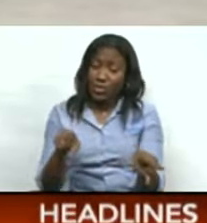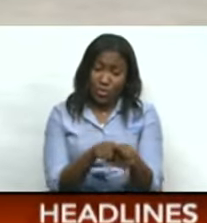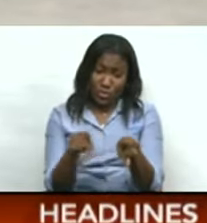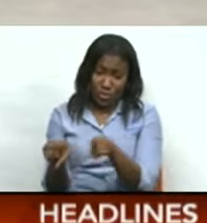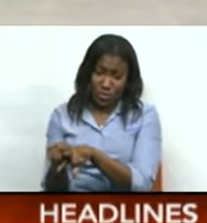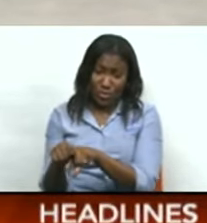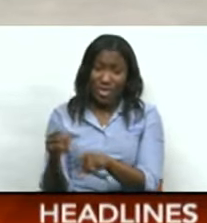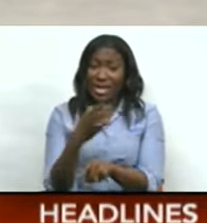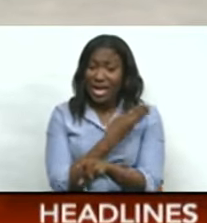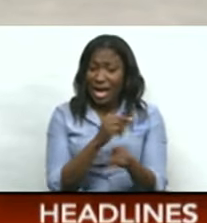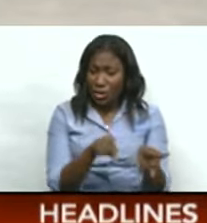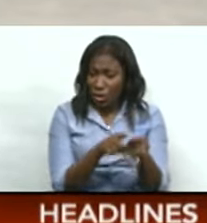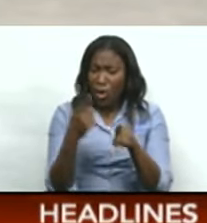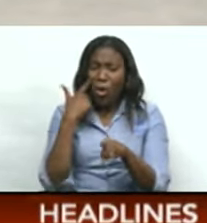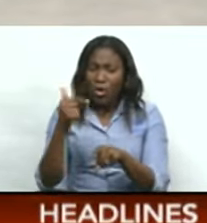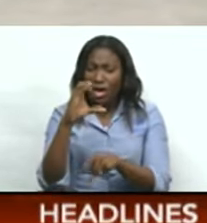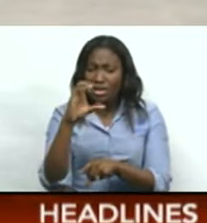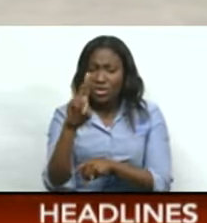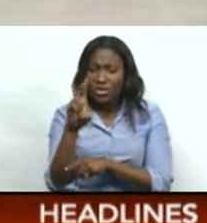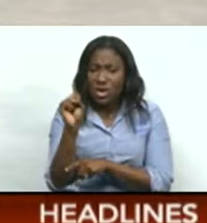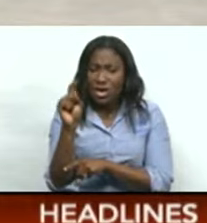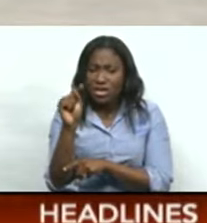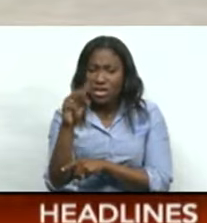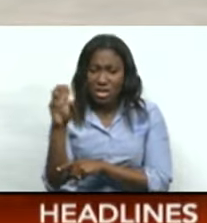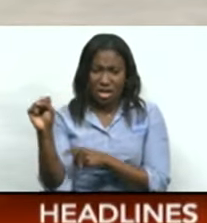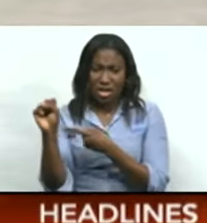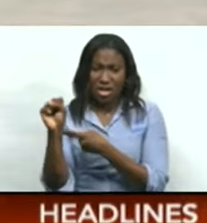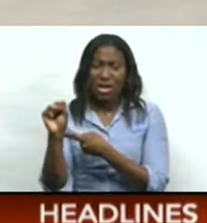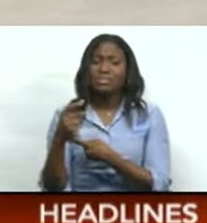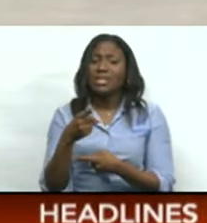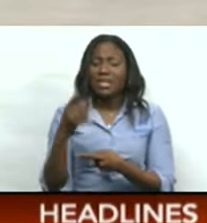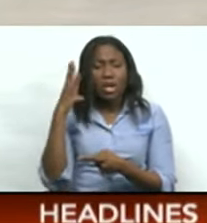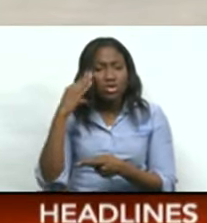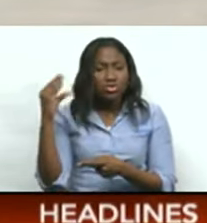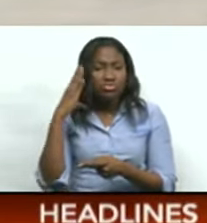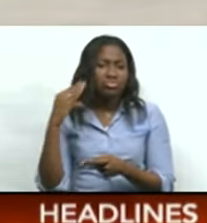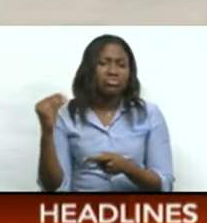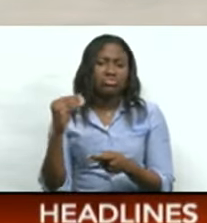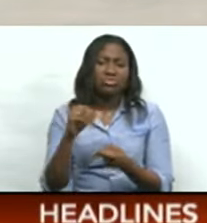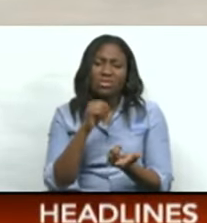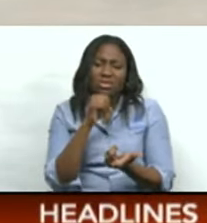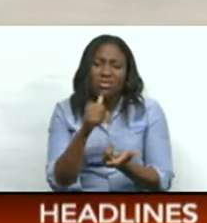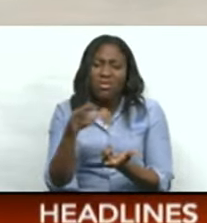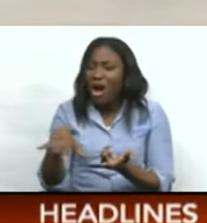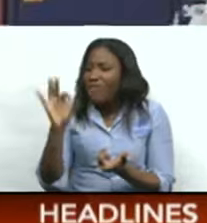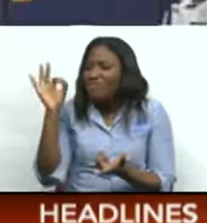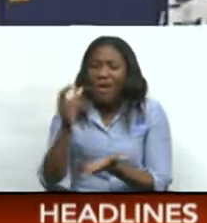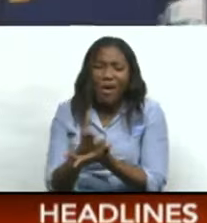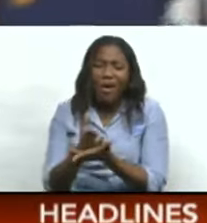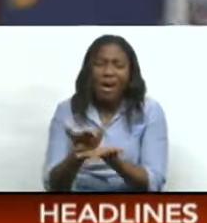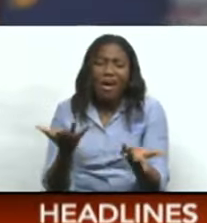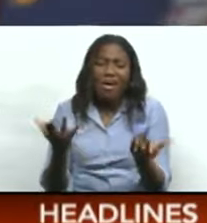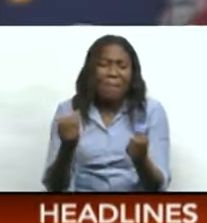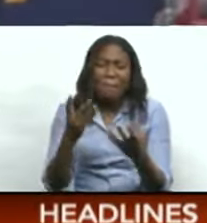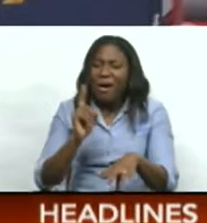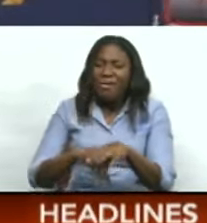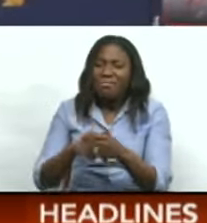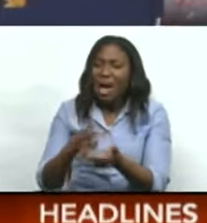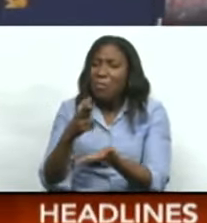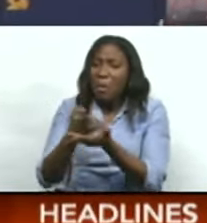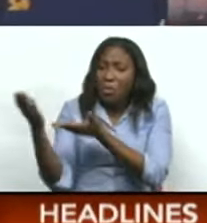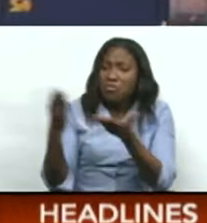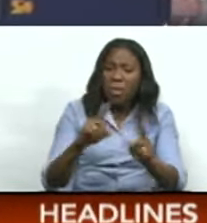importantly, it appears as if Customs and Excise has been having not negligible success in finding firearms. The report said in